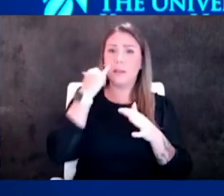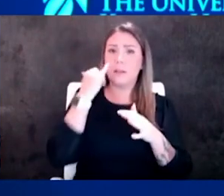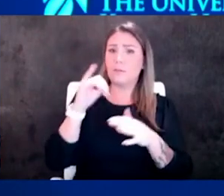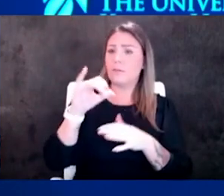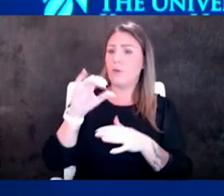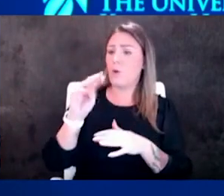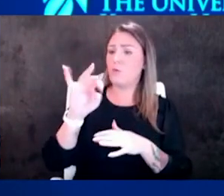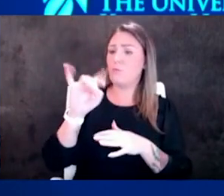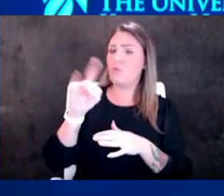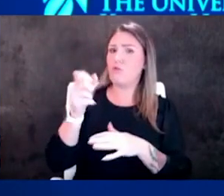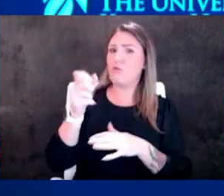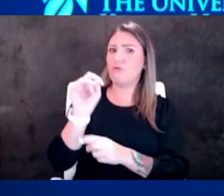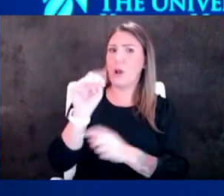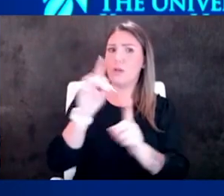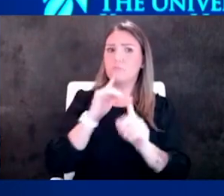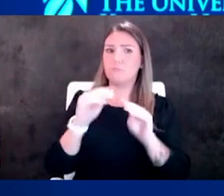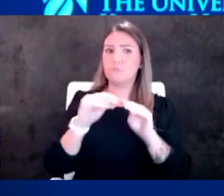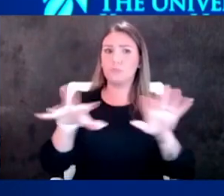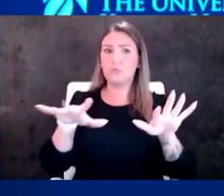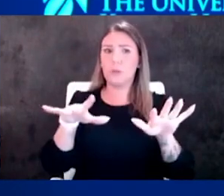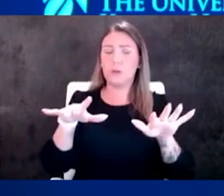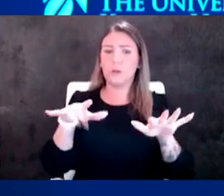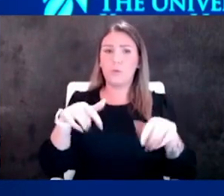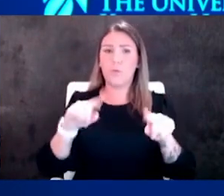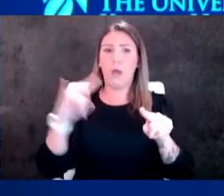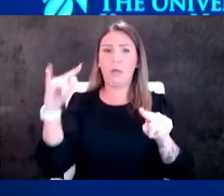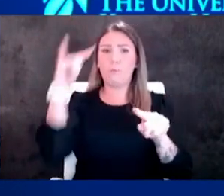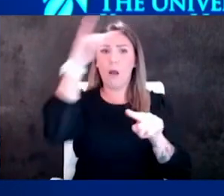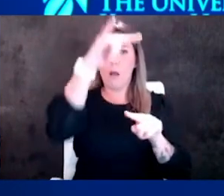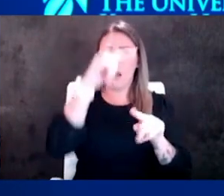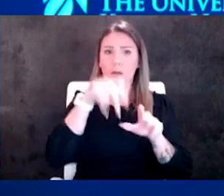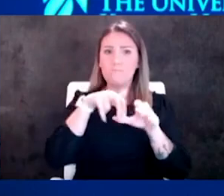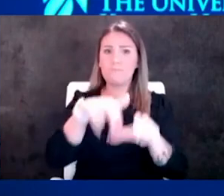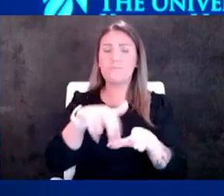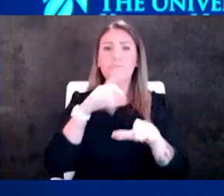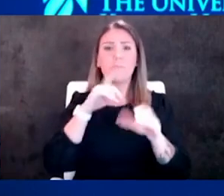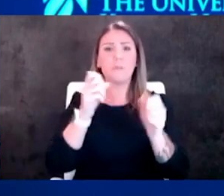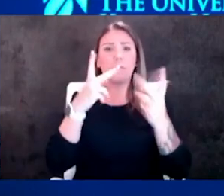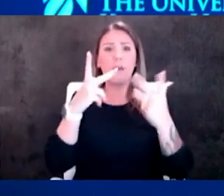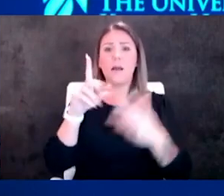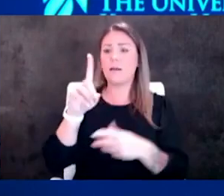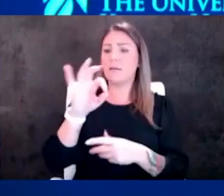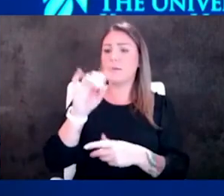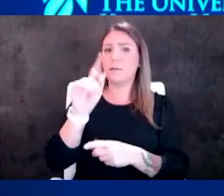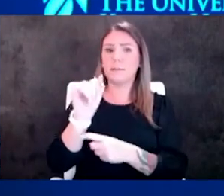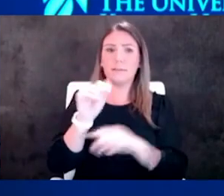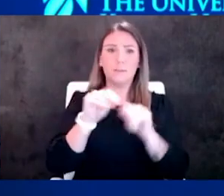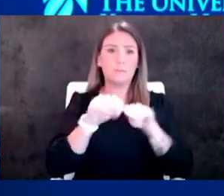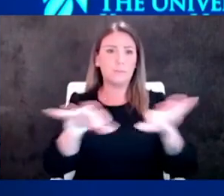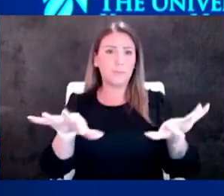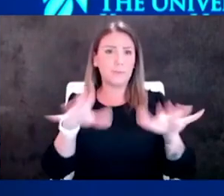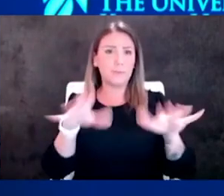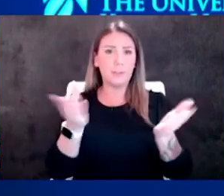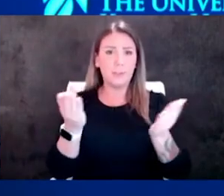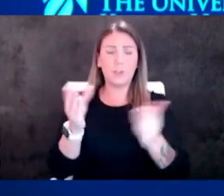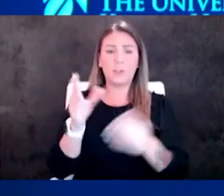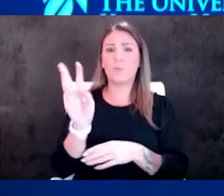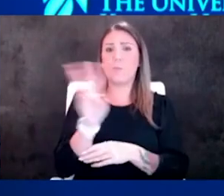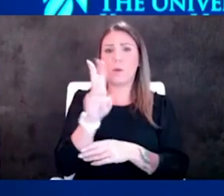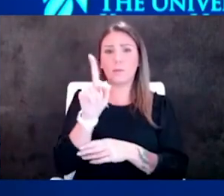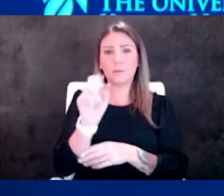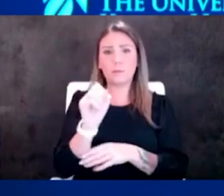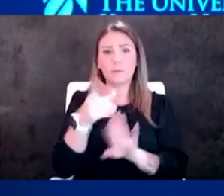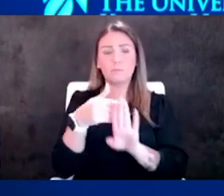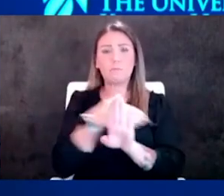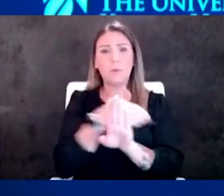but we know that there's still a lot of spread here on the Delta variant and we know especially that's true in western Kansas so before we talk about rural health